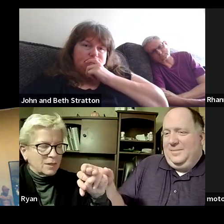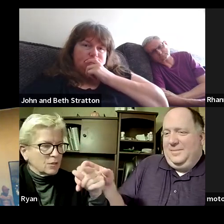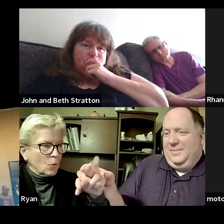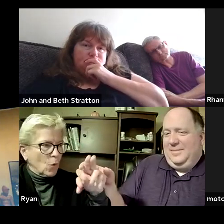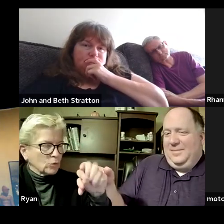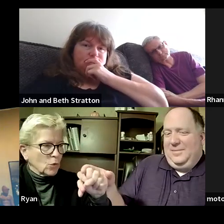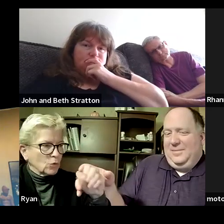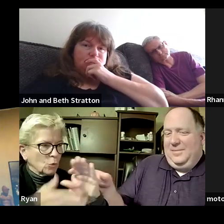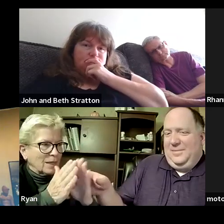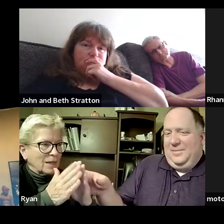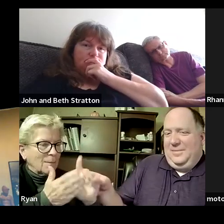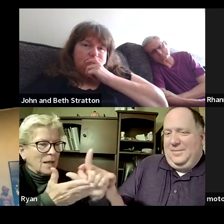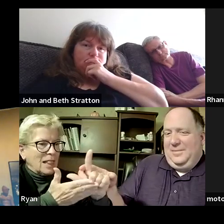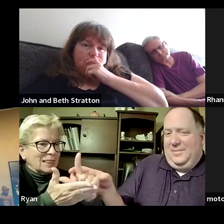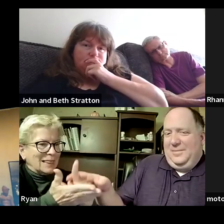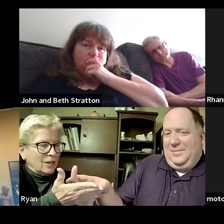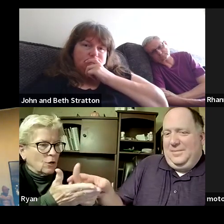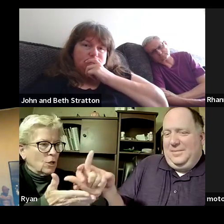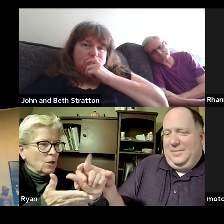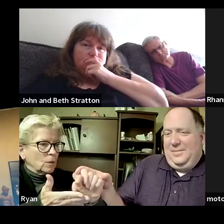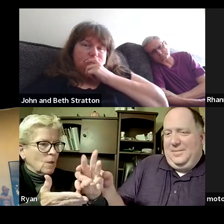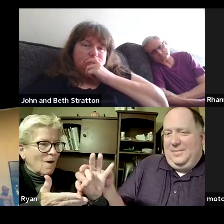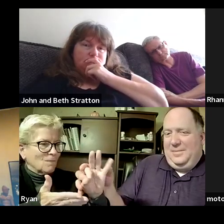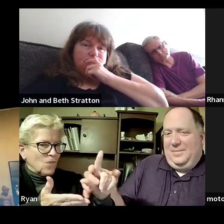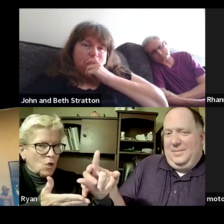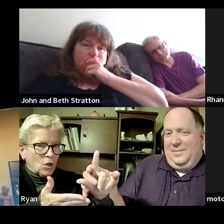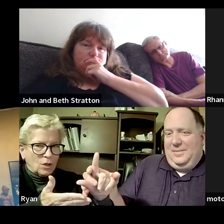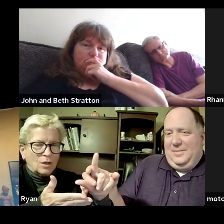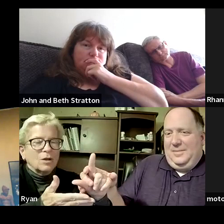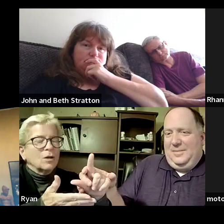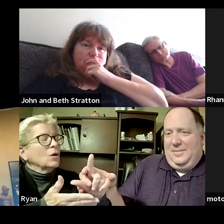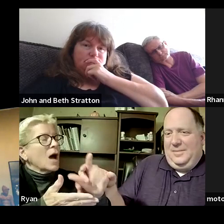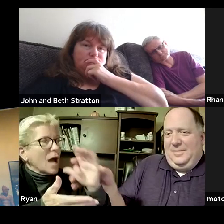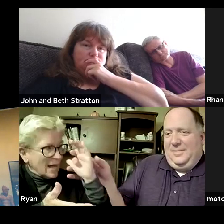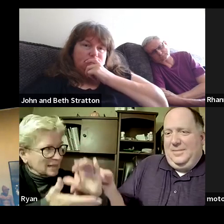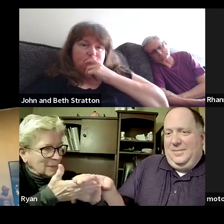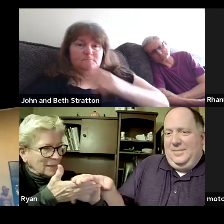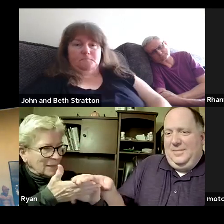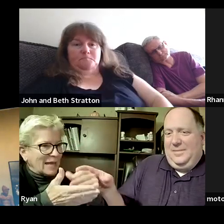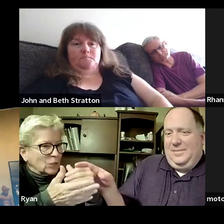lovely wedded husband to cleave unto him as he cleaves unto you